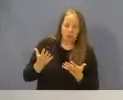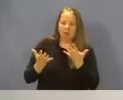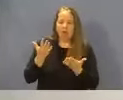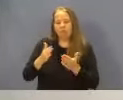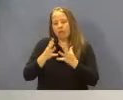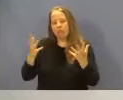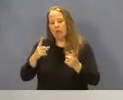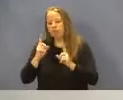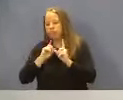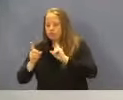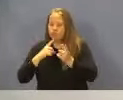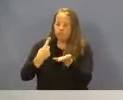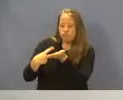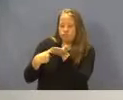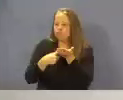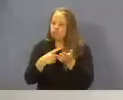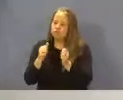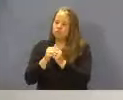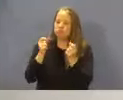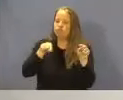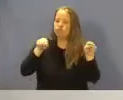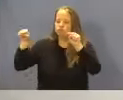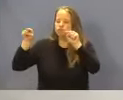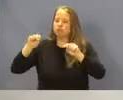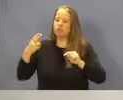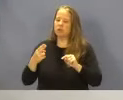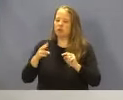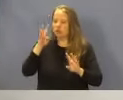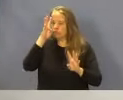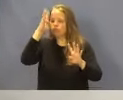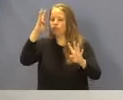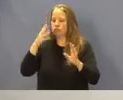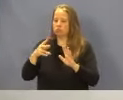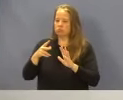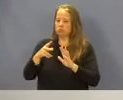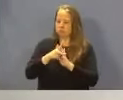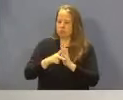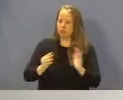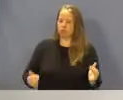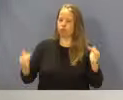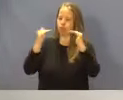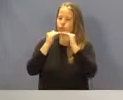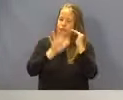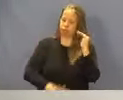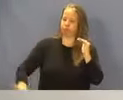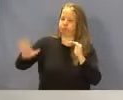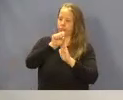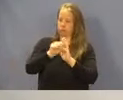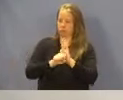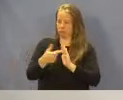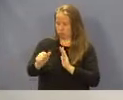with them, numerous other stakeholders to come up with policies that are equitable across the state